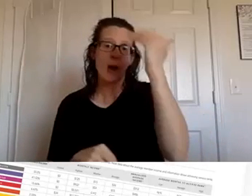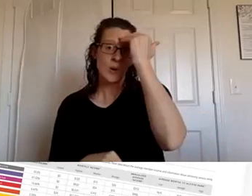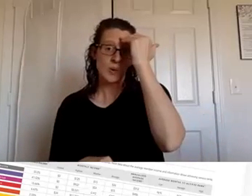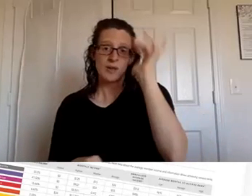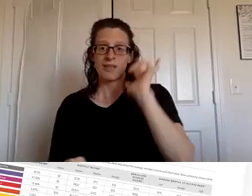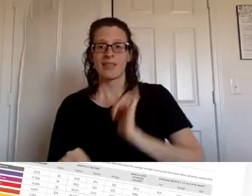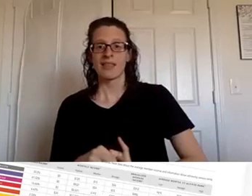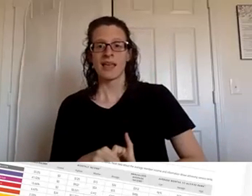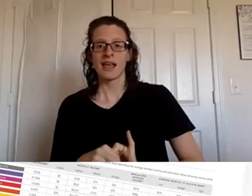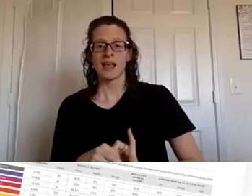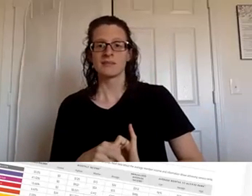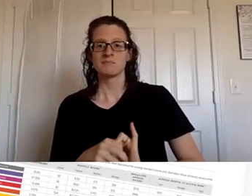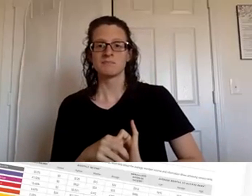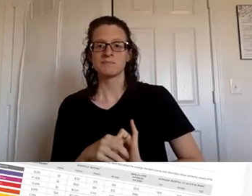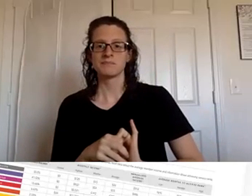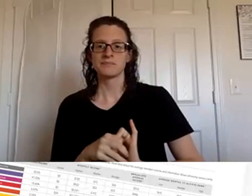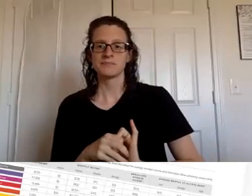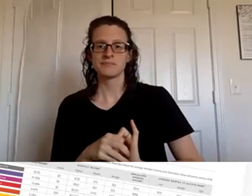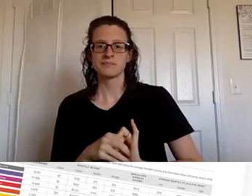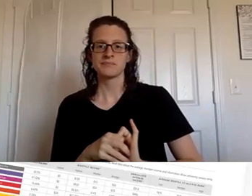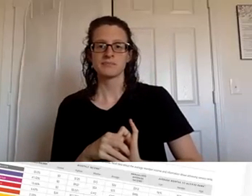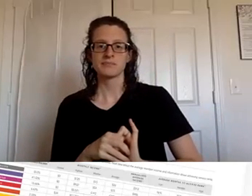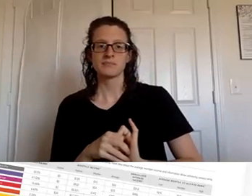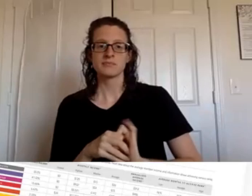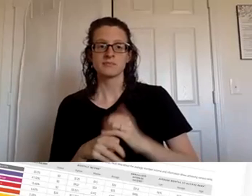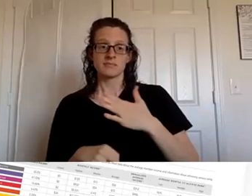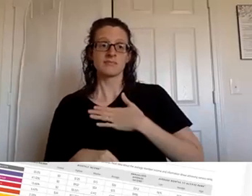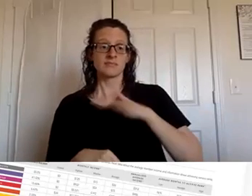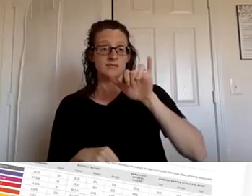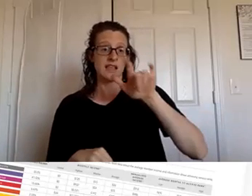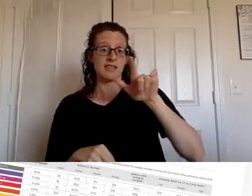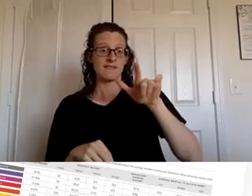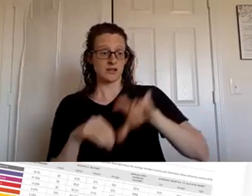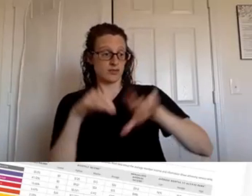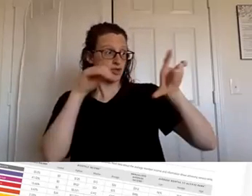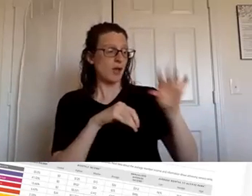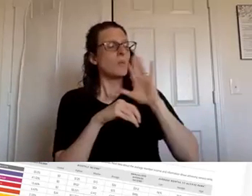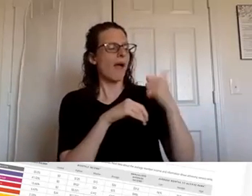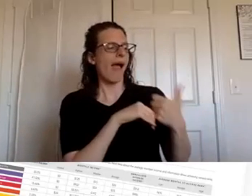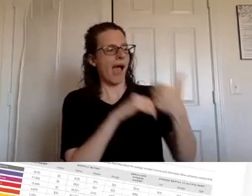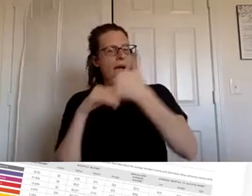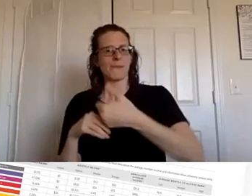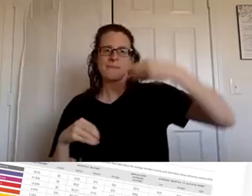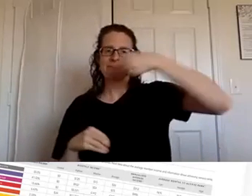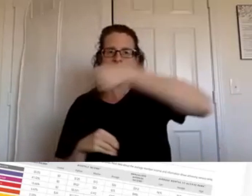um my Young Living check was going to help pay for this vehicle